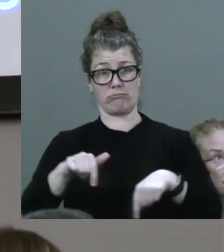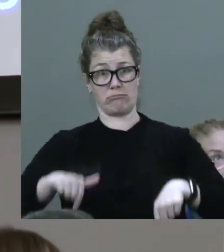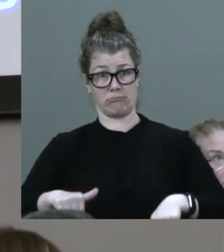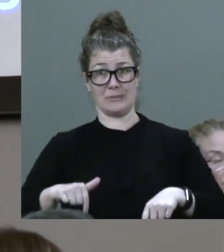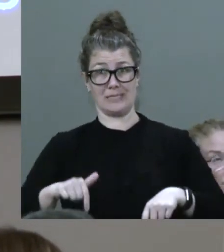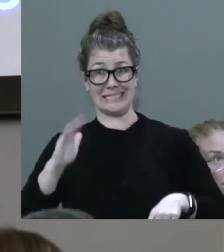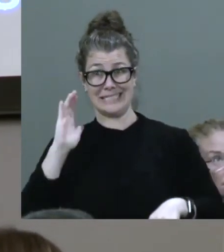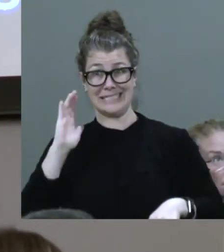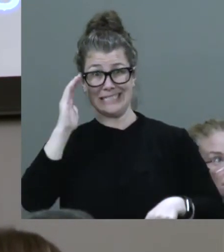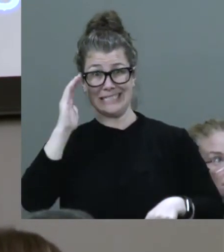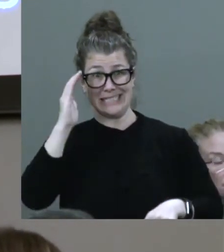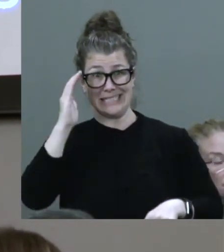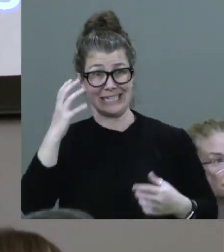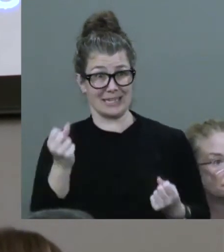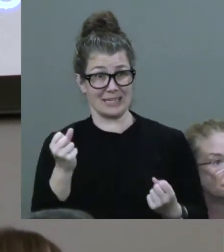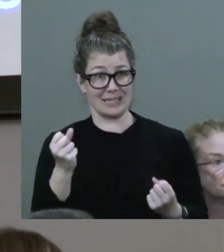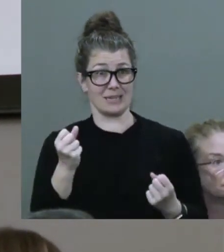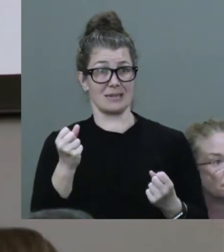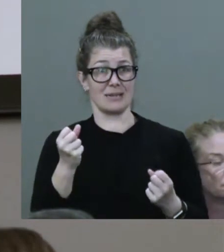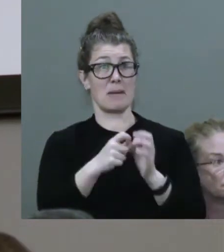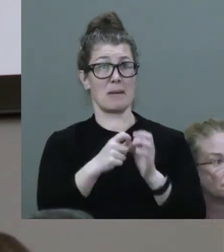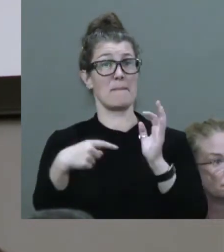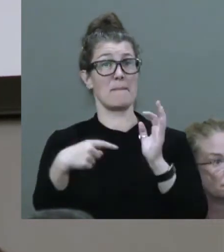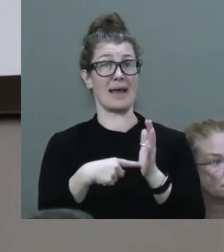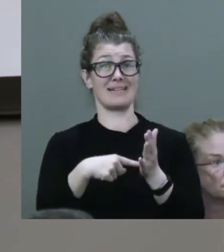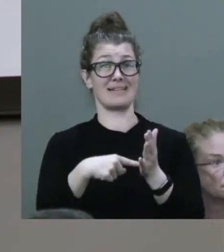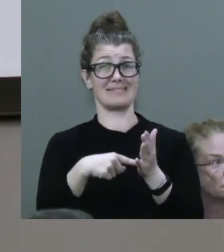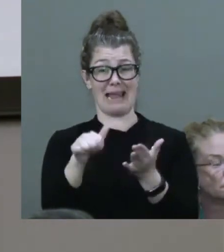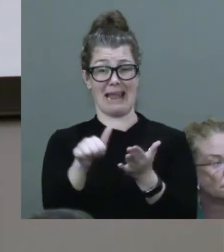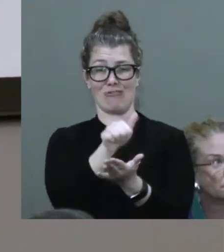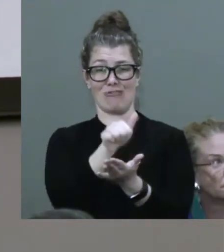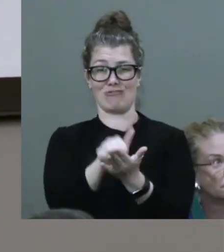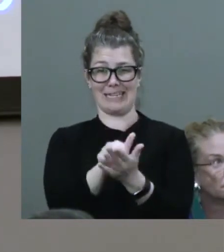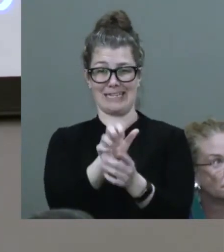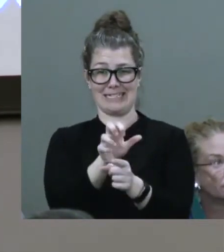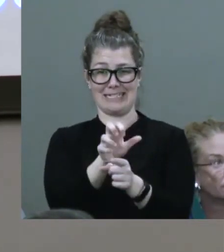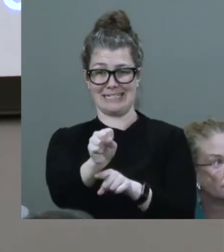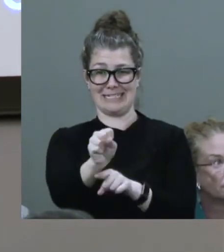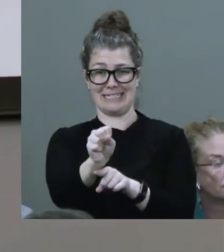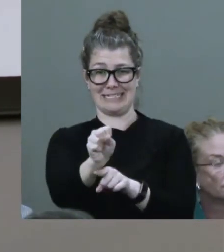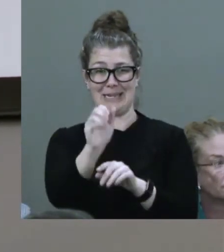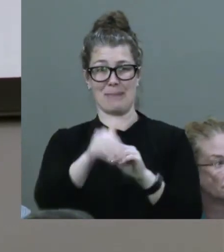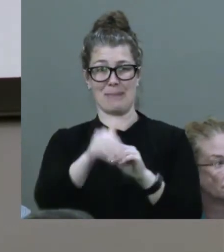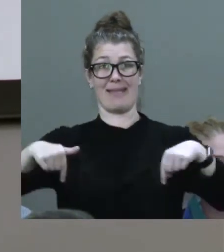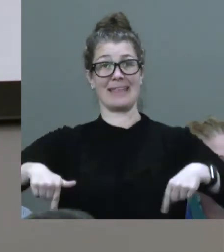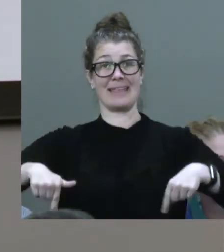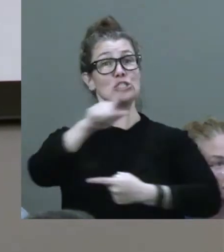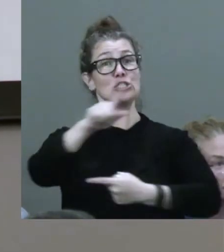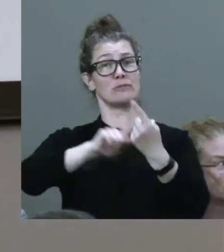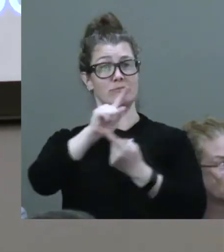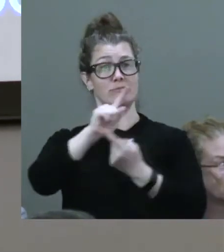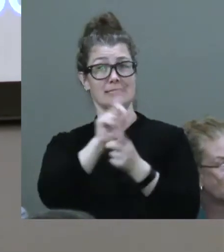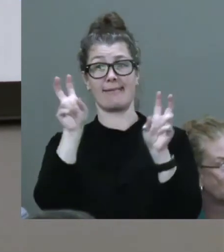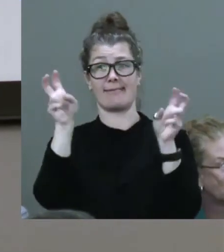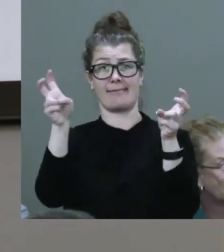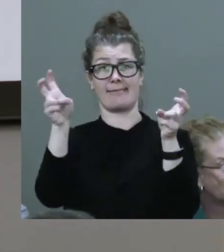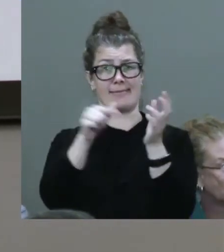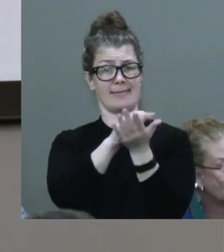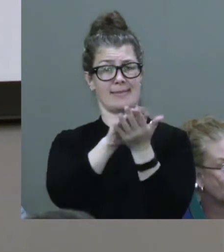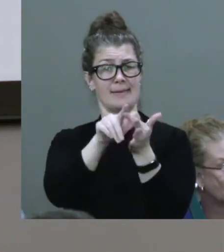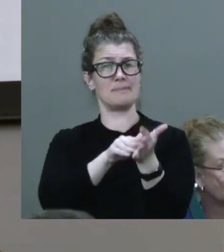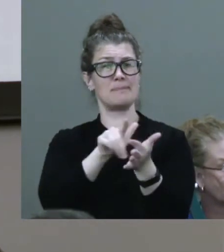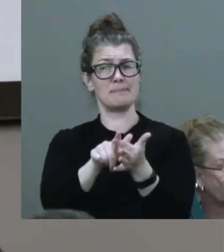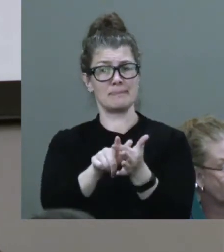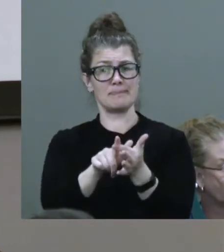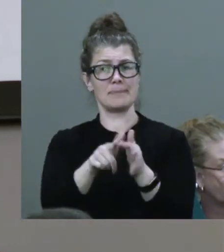as is so accurately captured in the theme of this conference. There is now a new